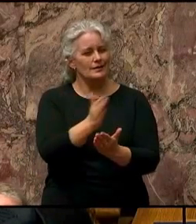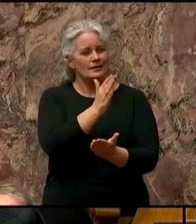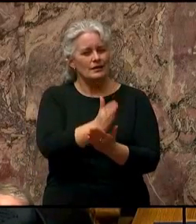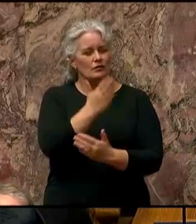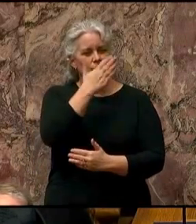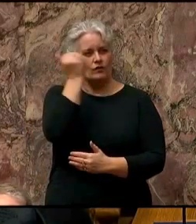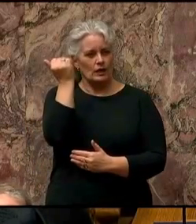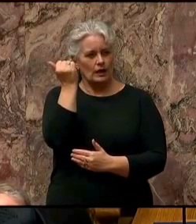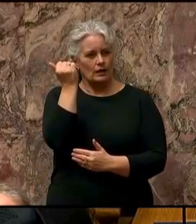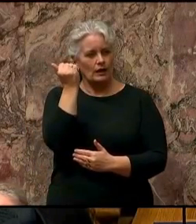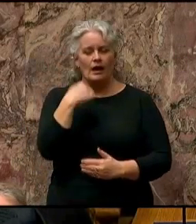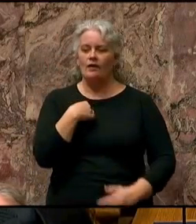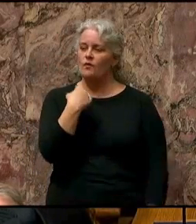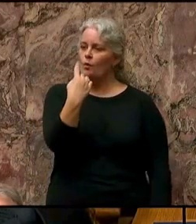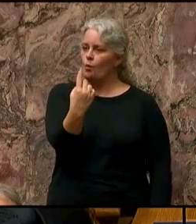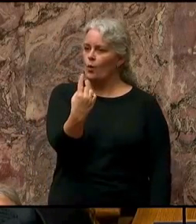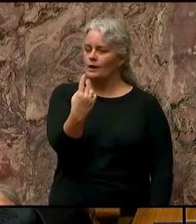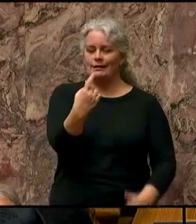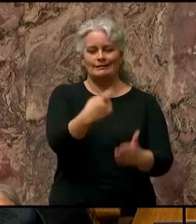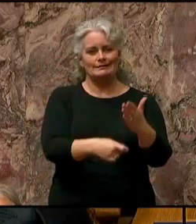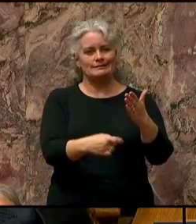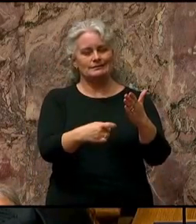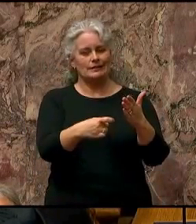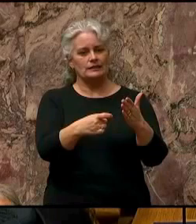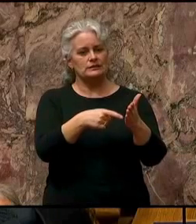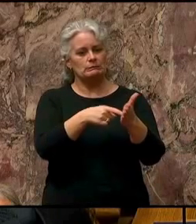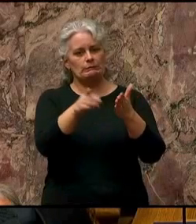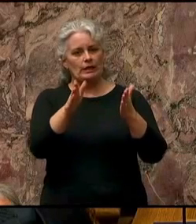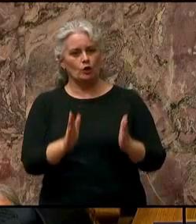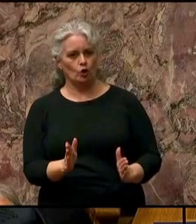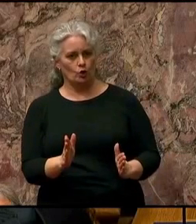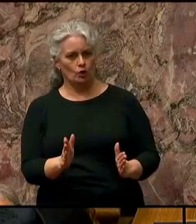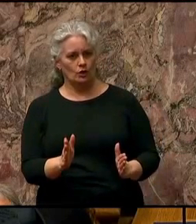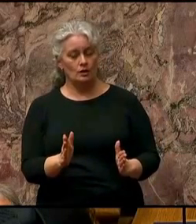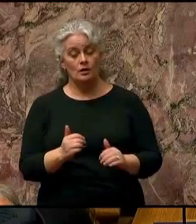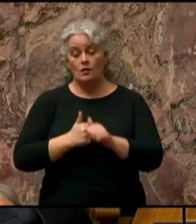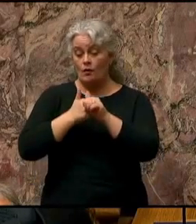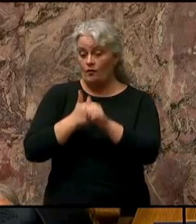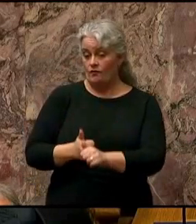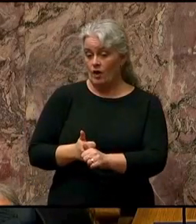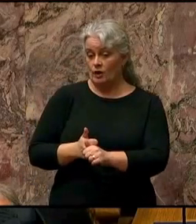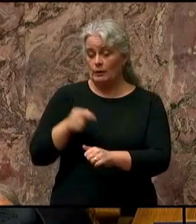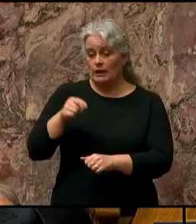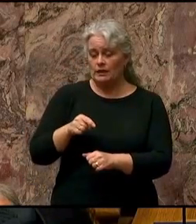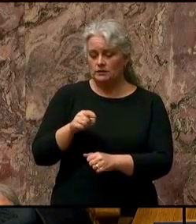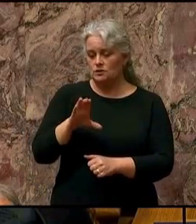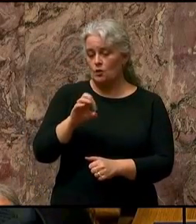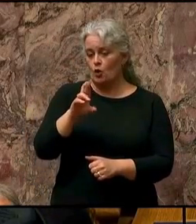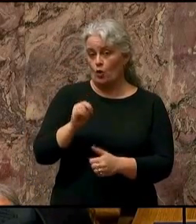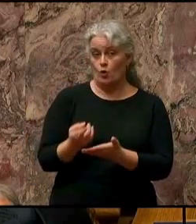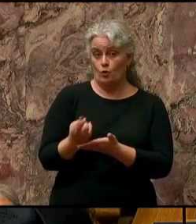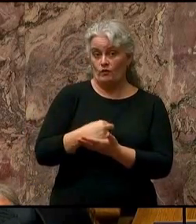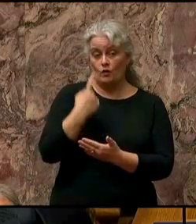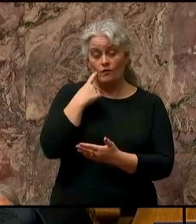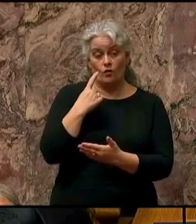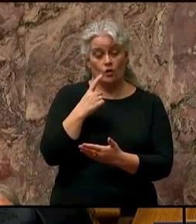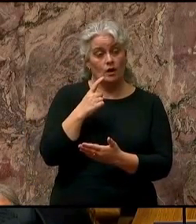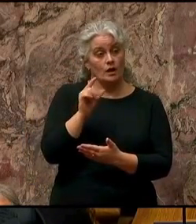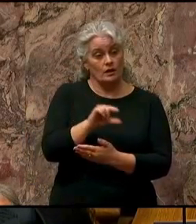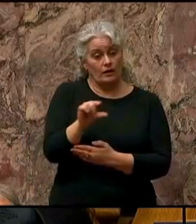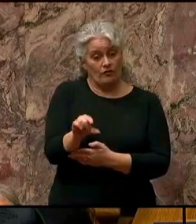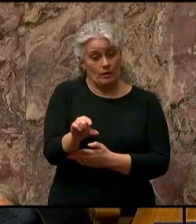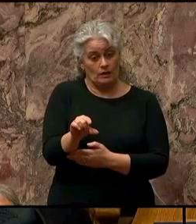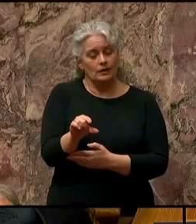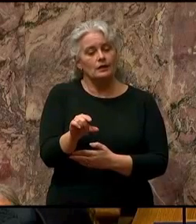there is only one taxpayer. Following a comprehensive core review of provincial government, the taxpayer